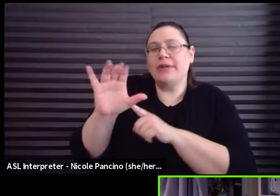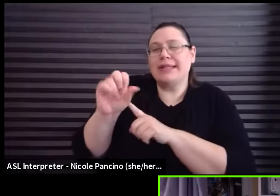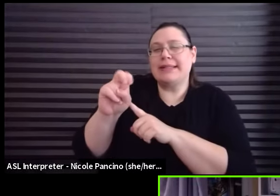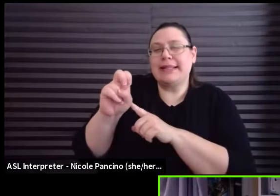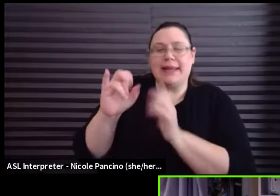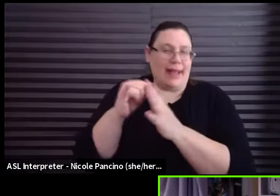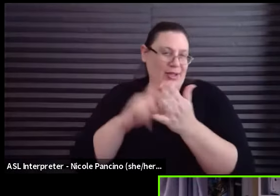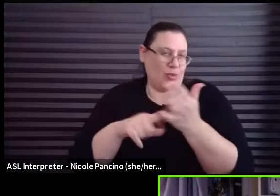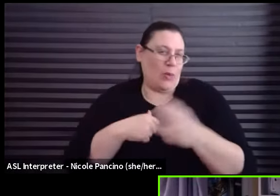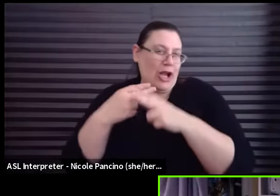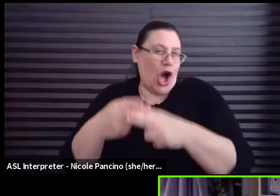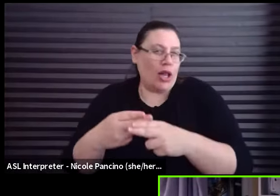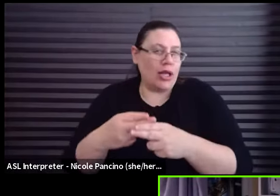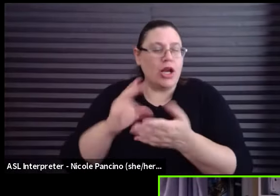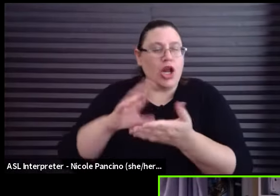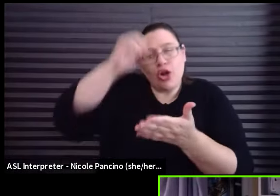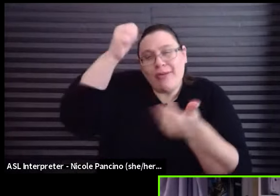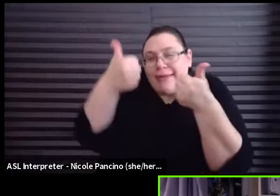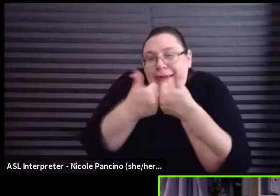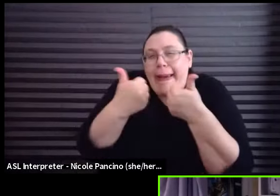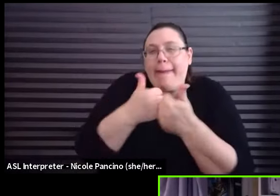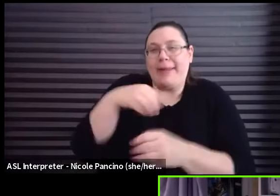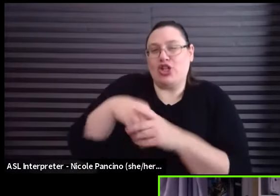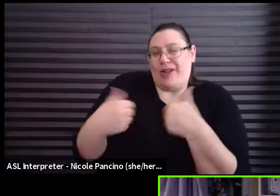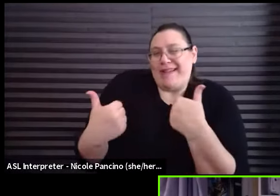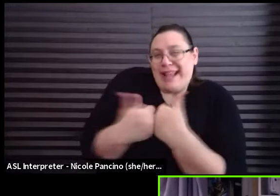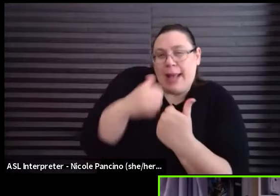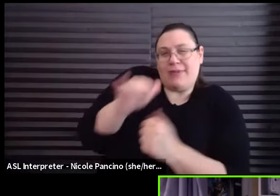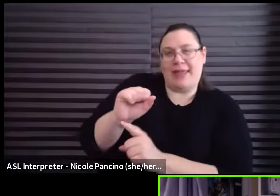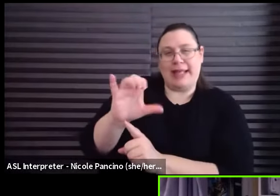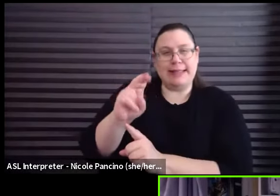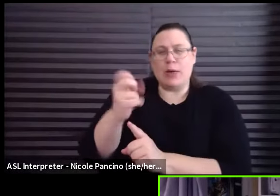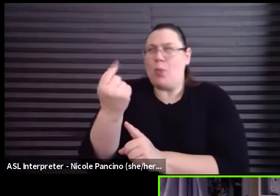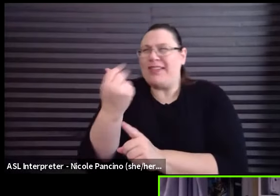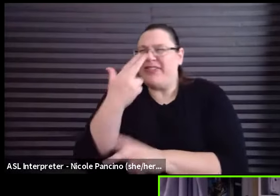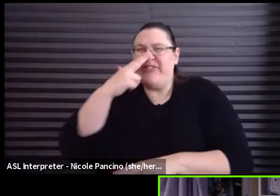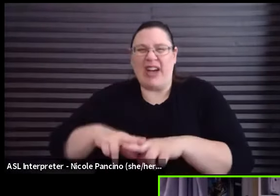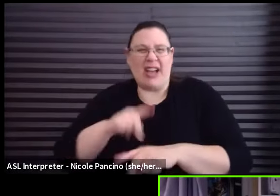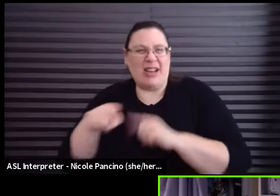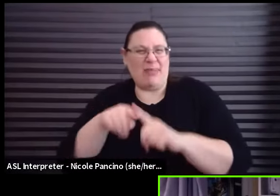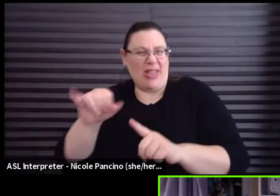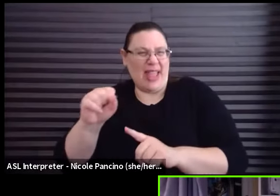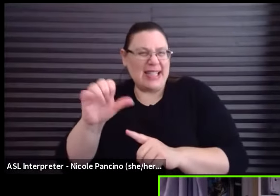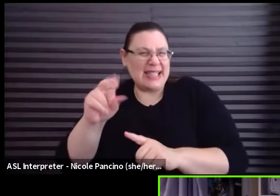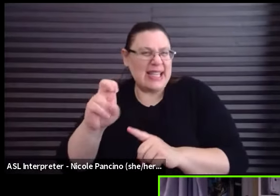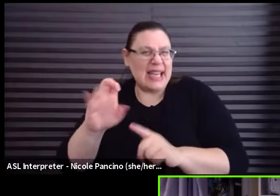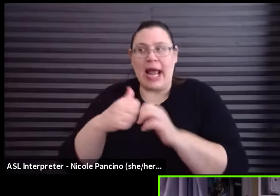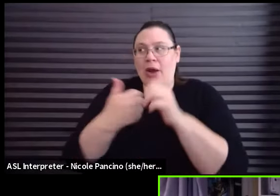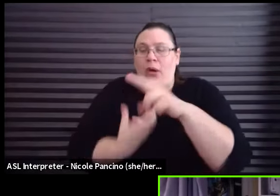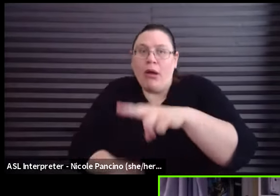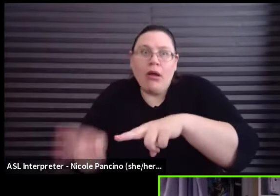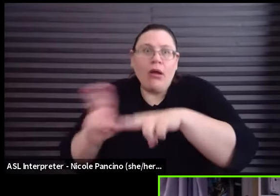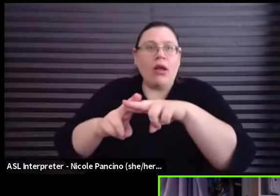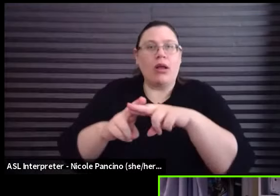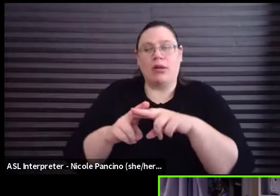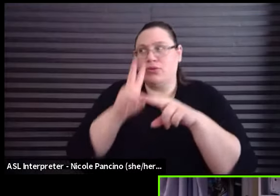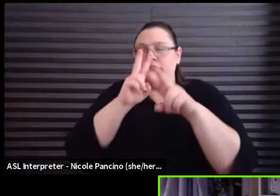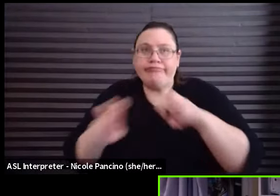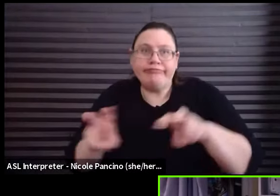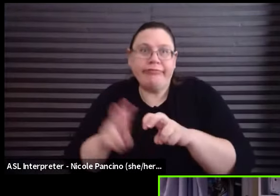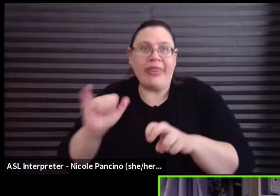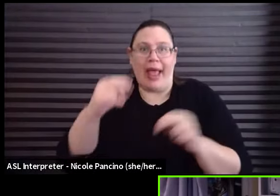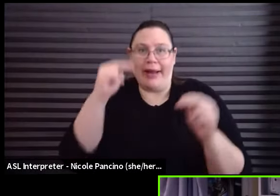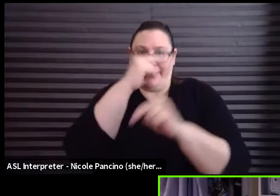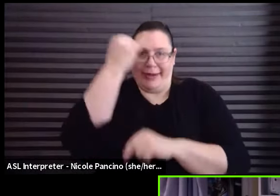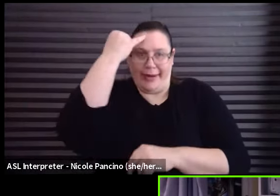training, learning the game, the internal game of the scene. What's fun about it? How can I heighten and explore this comedic idea? If you're